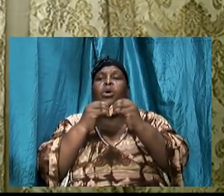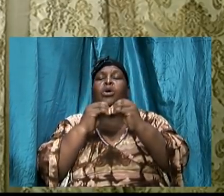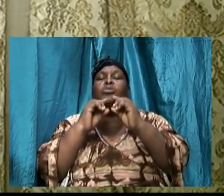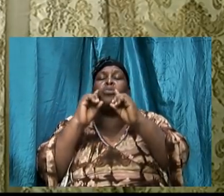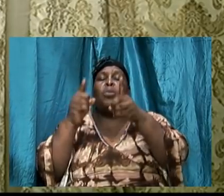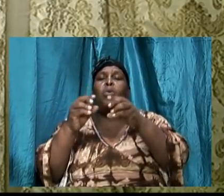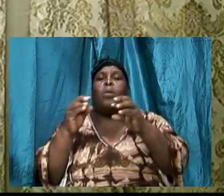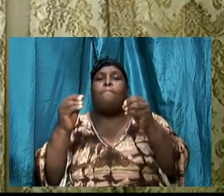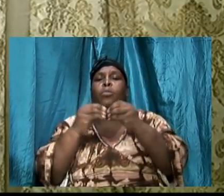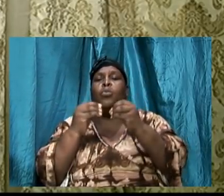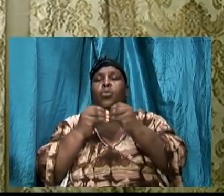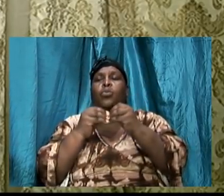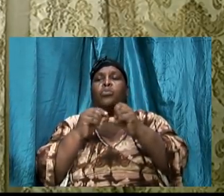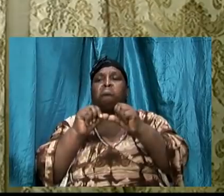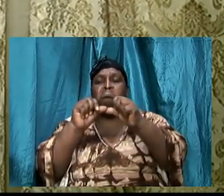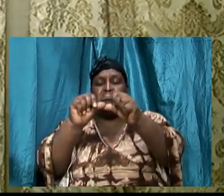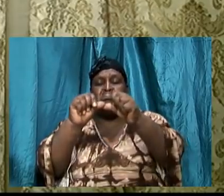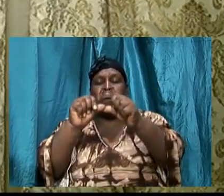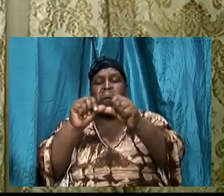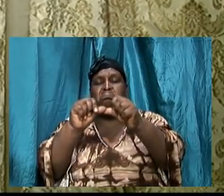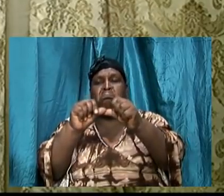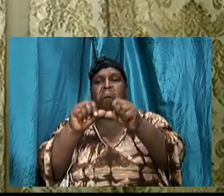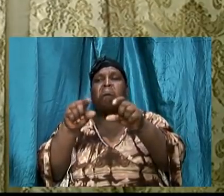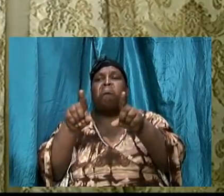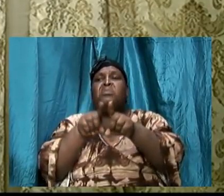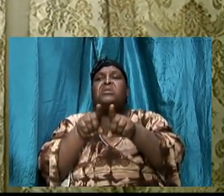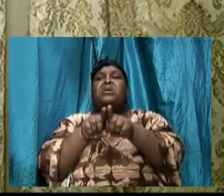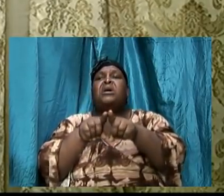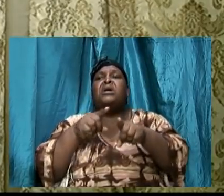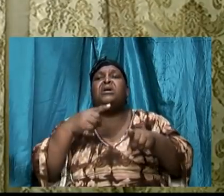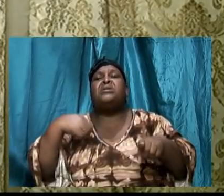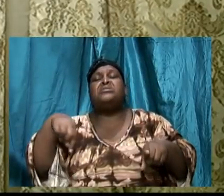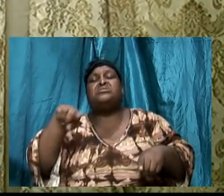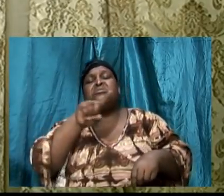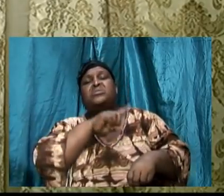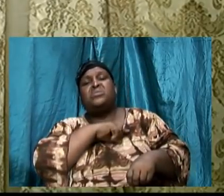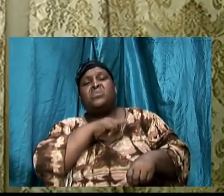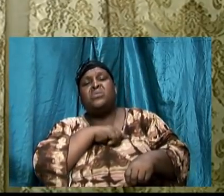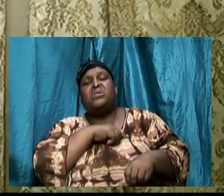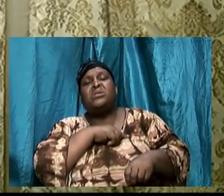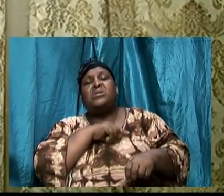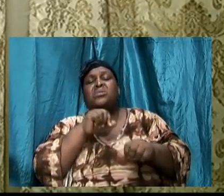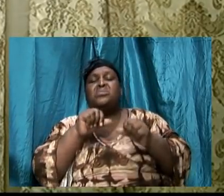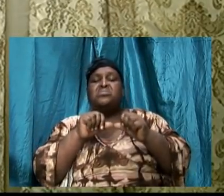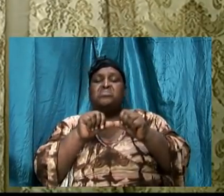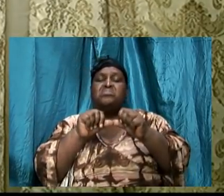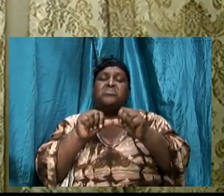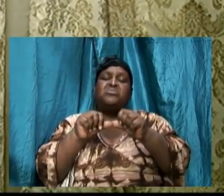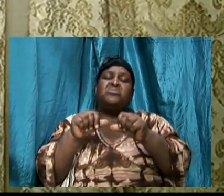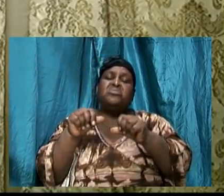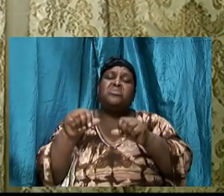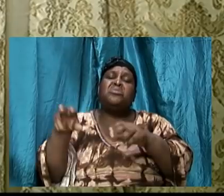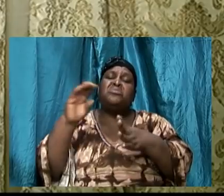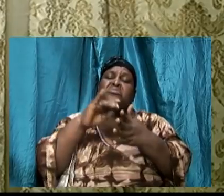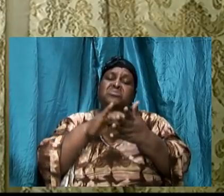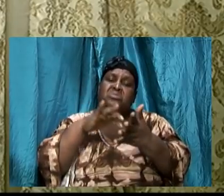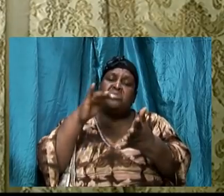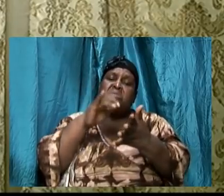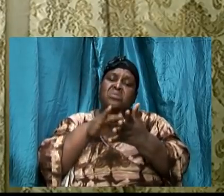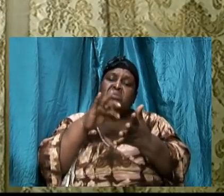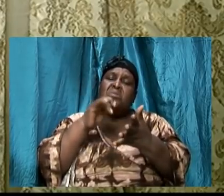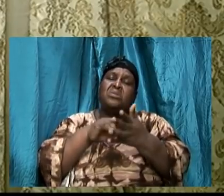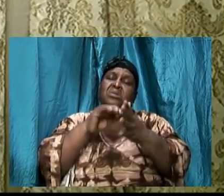further, deeper yet, as we drill down so that we can clearly and